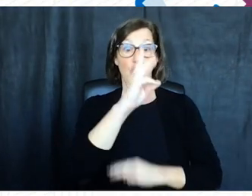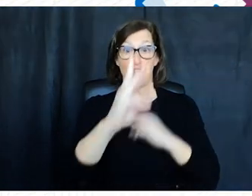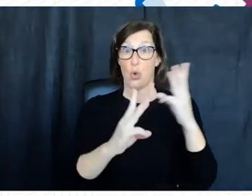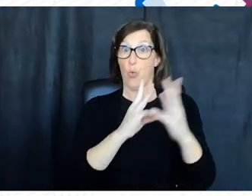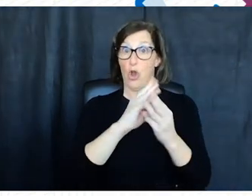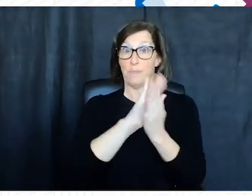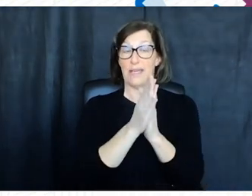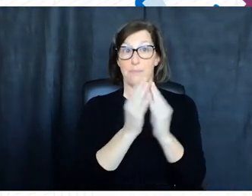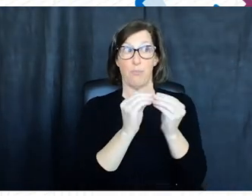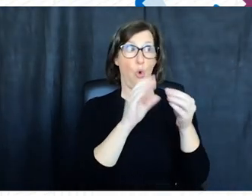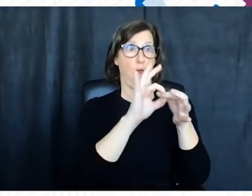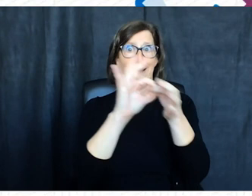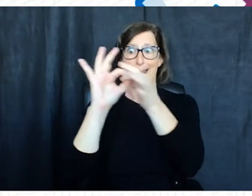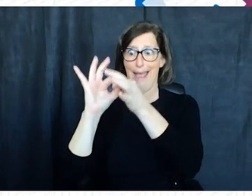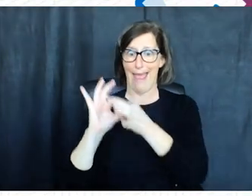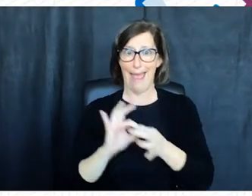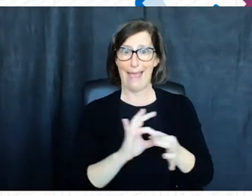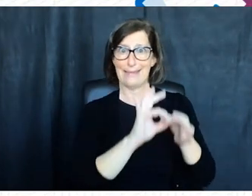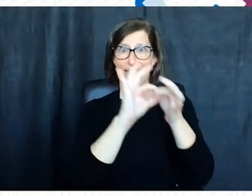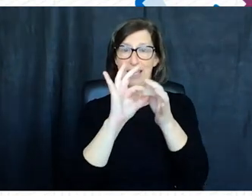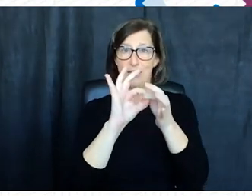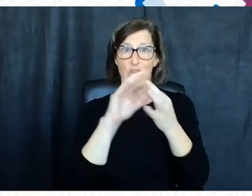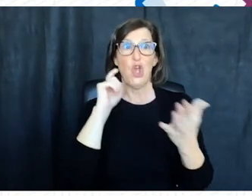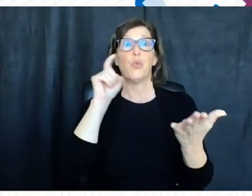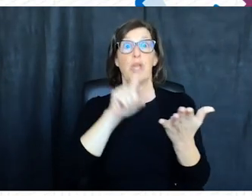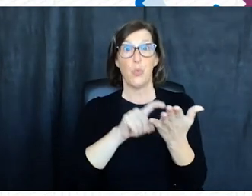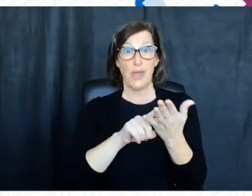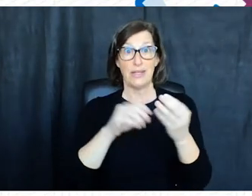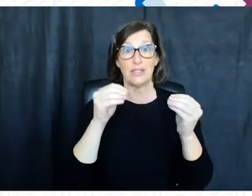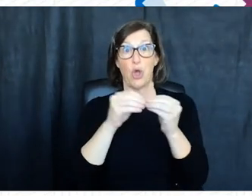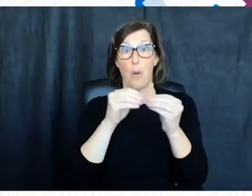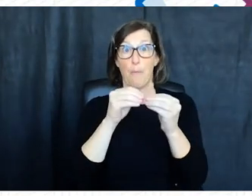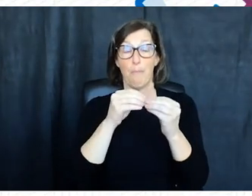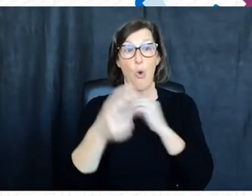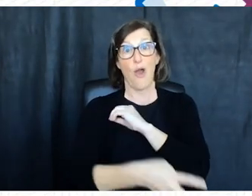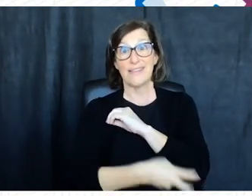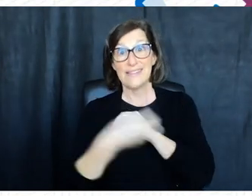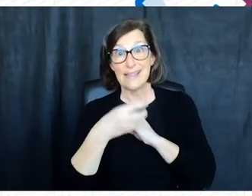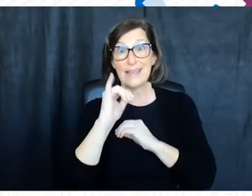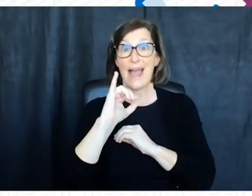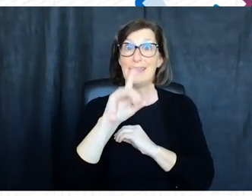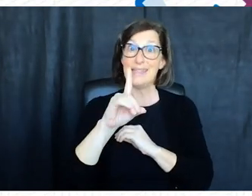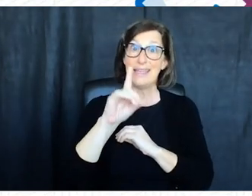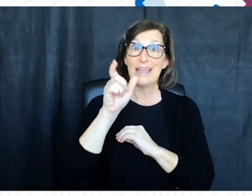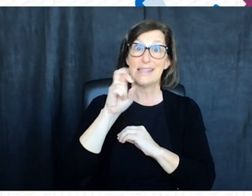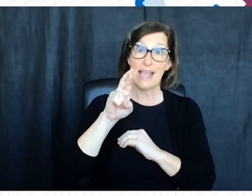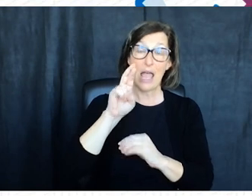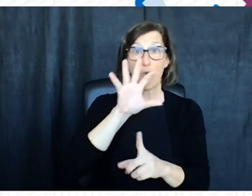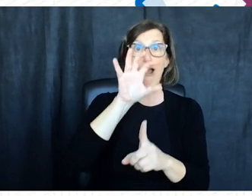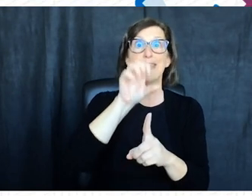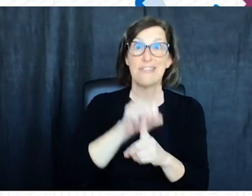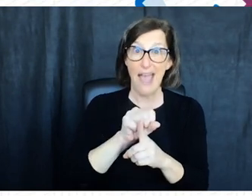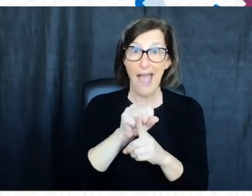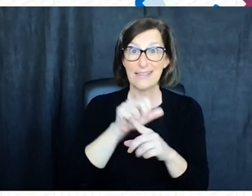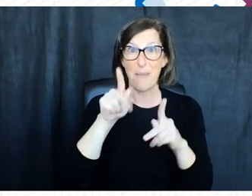as the world becomes more interconnected we witness an ever increasing number of data breaches identity thefts and cyber attacks